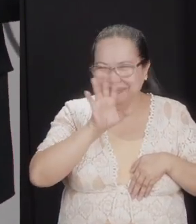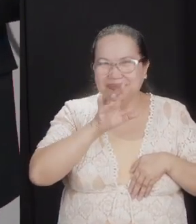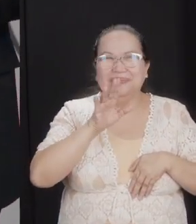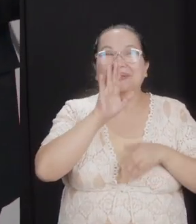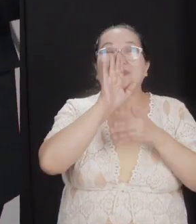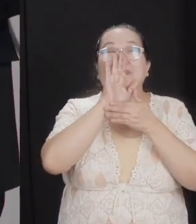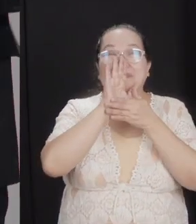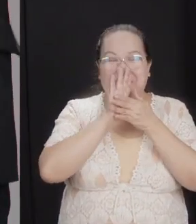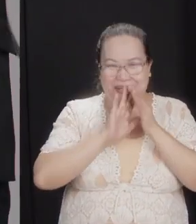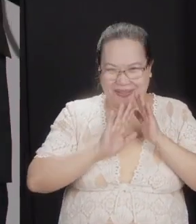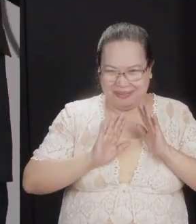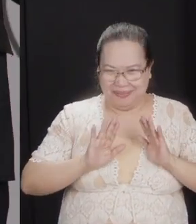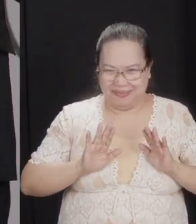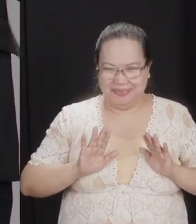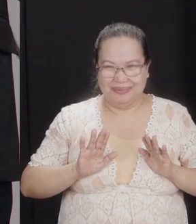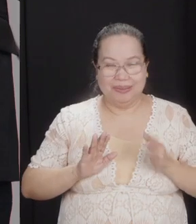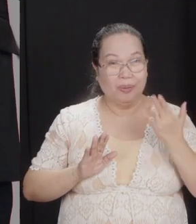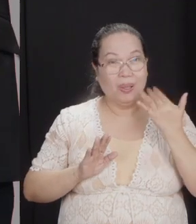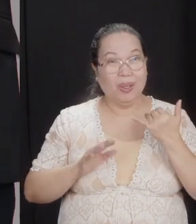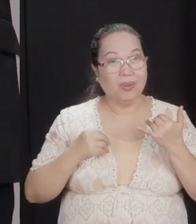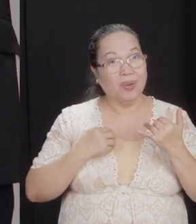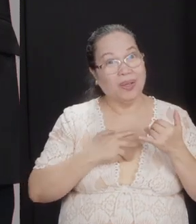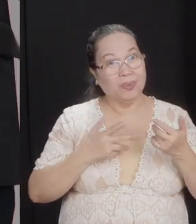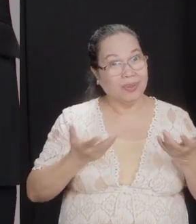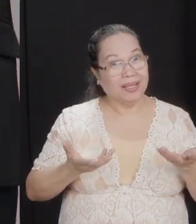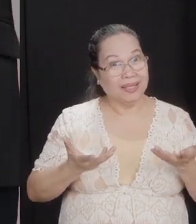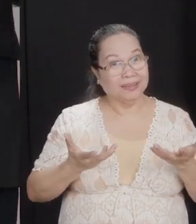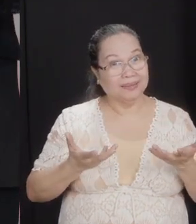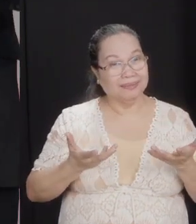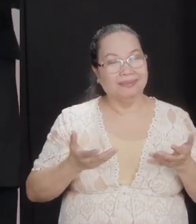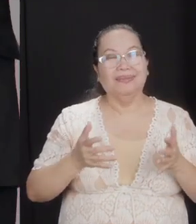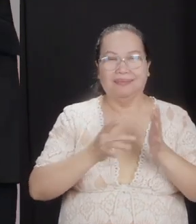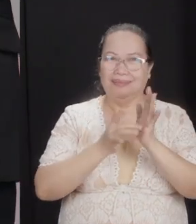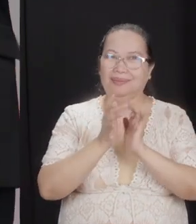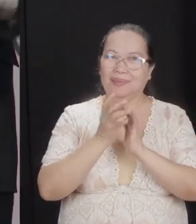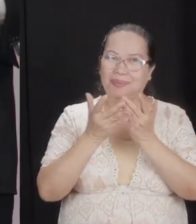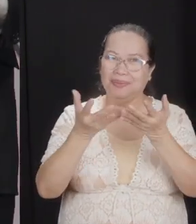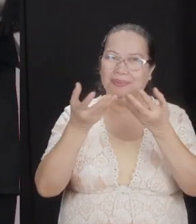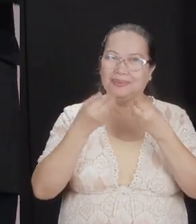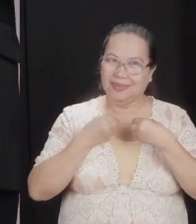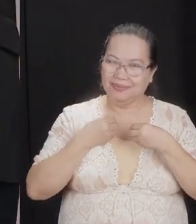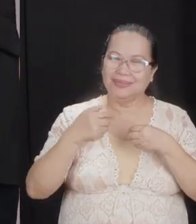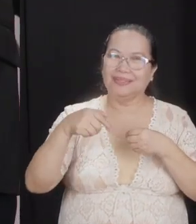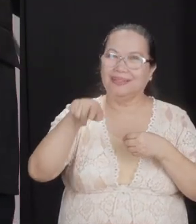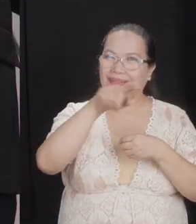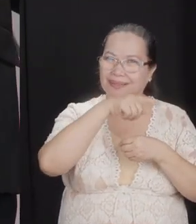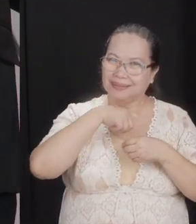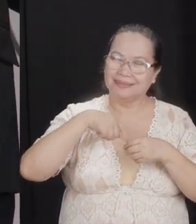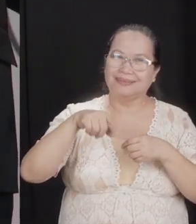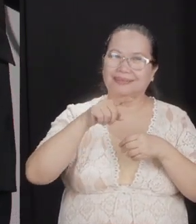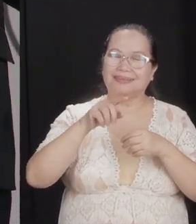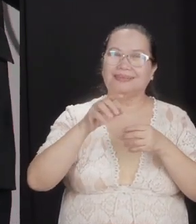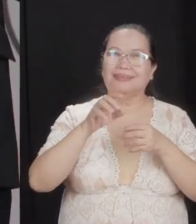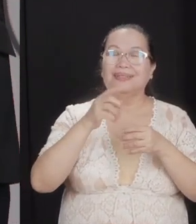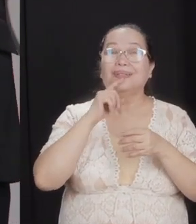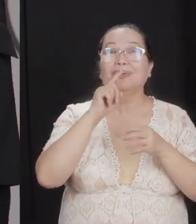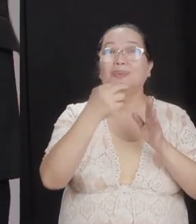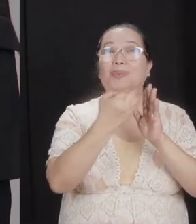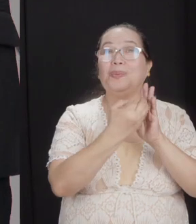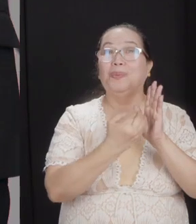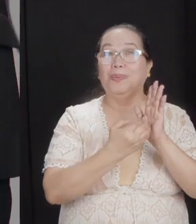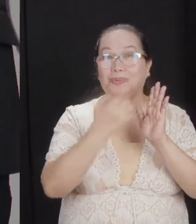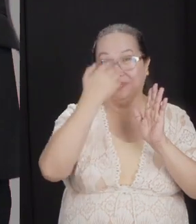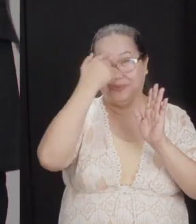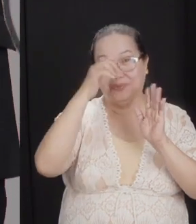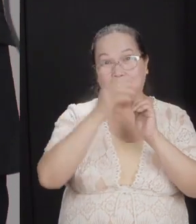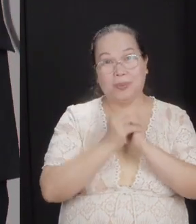that's the good word. Why are we like that? Well, the Bible gives us the elements of worship. So there